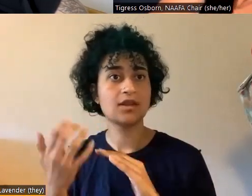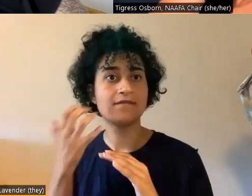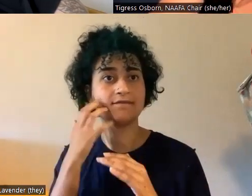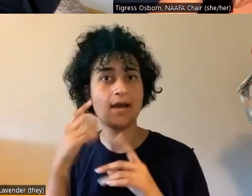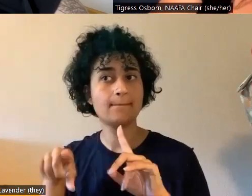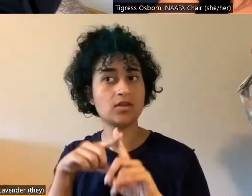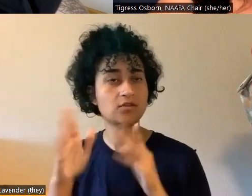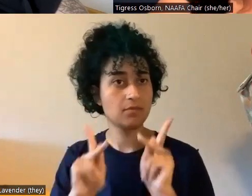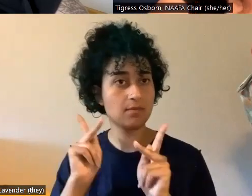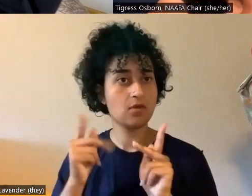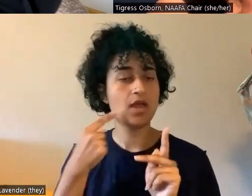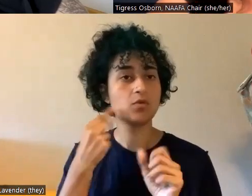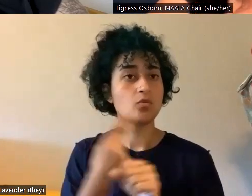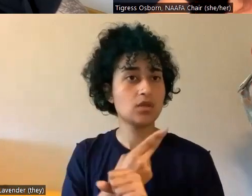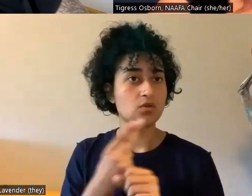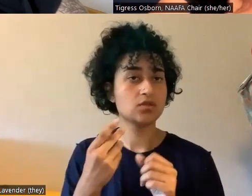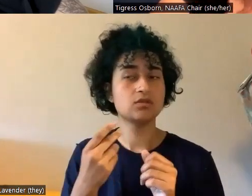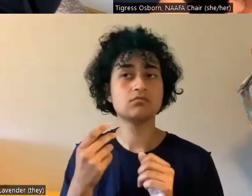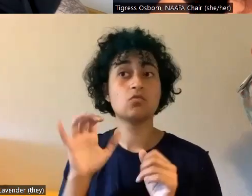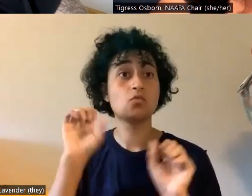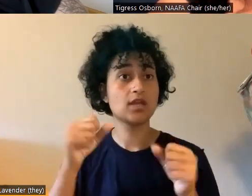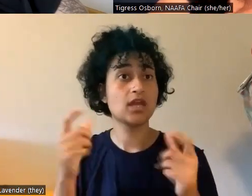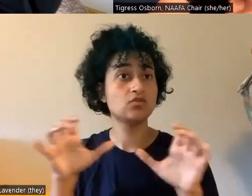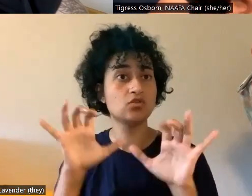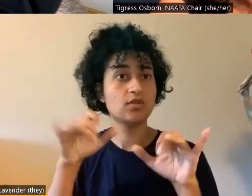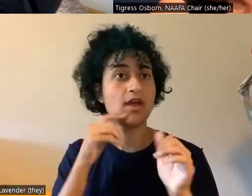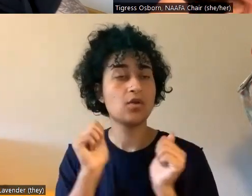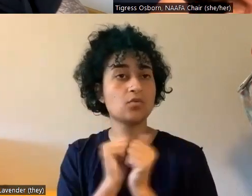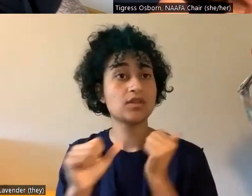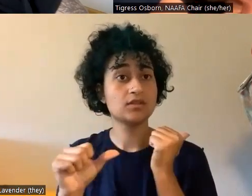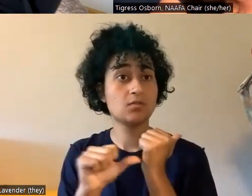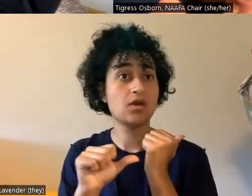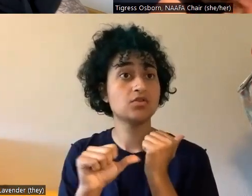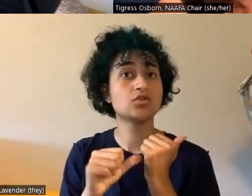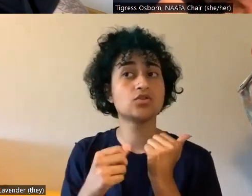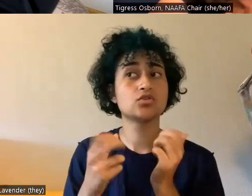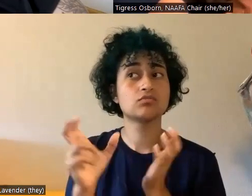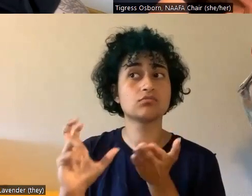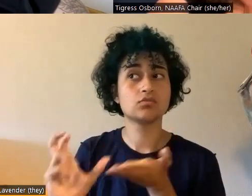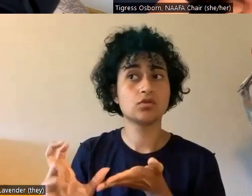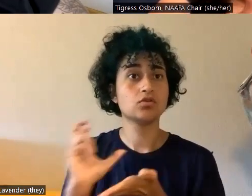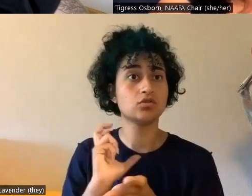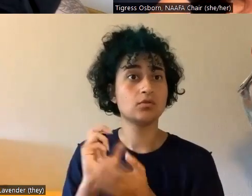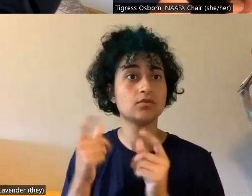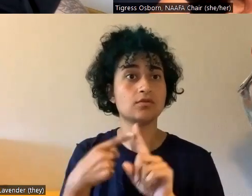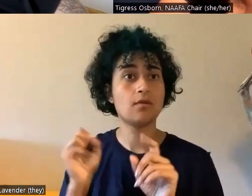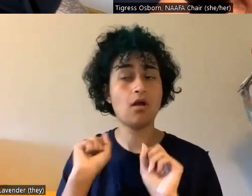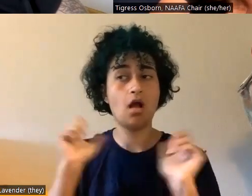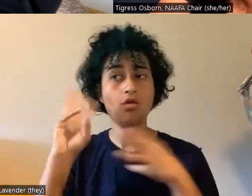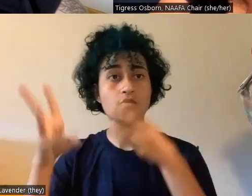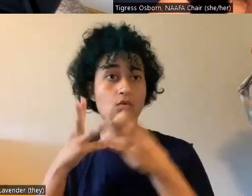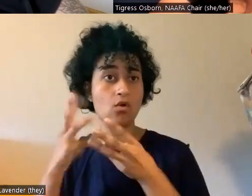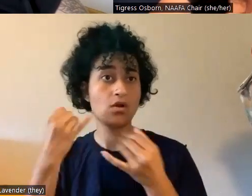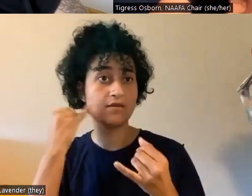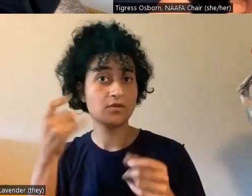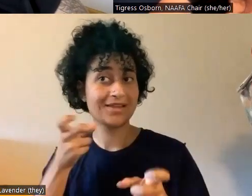are able to do that through the generous support of sponsors, um, contributors from all over the world, if you would like to give to